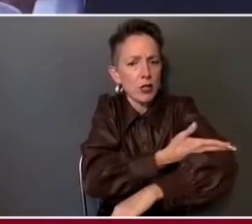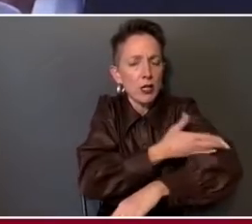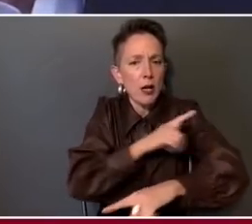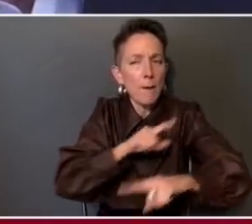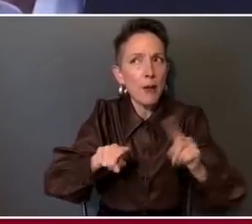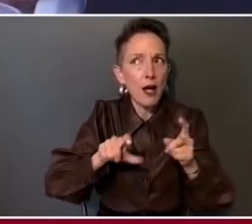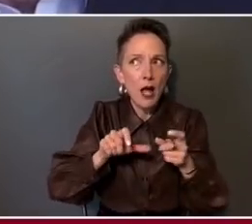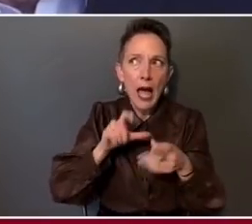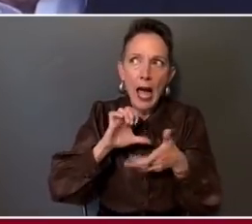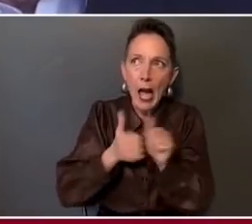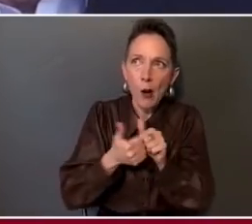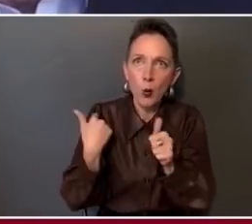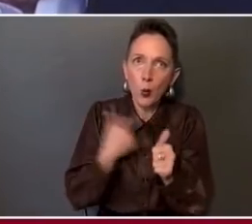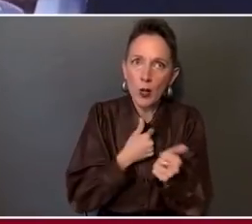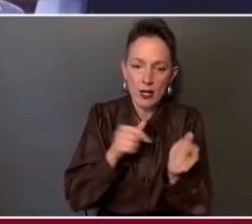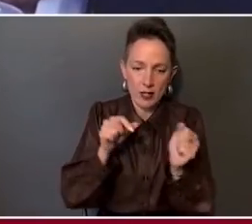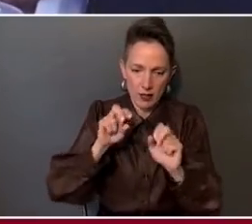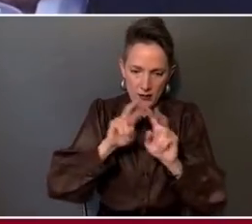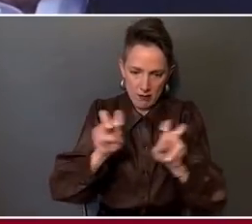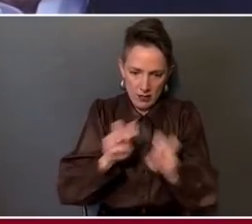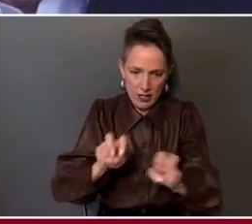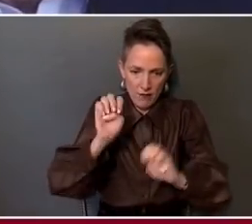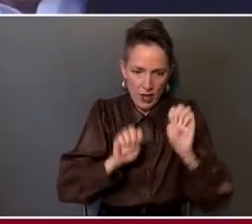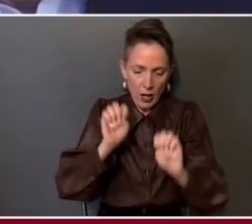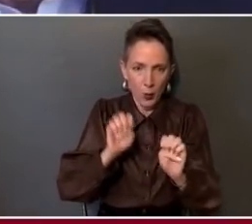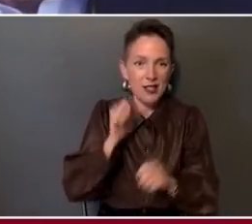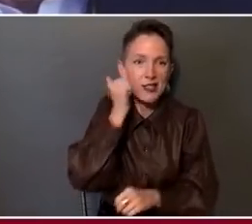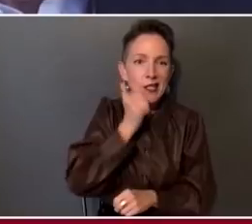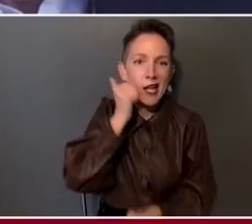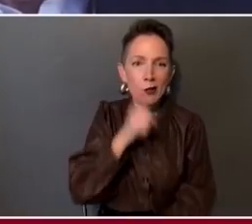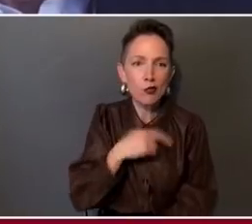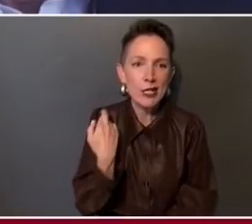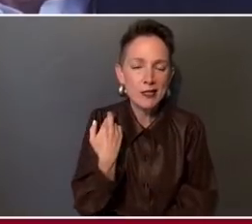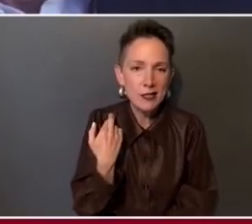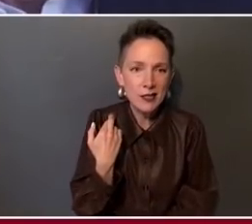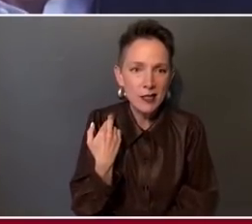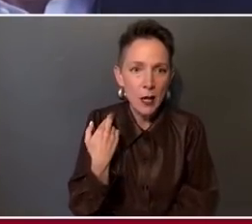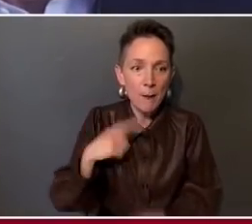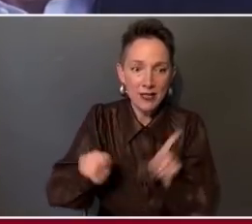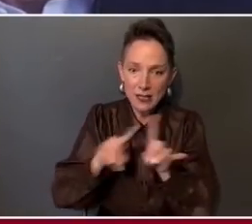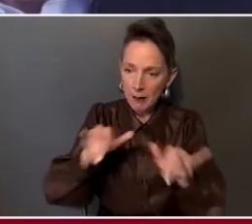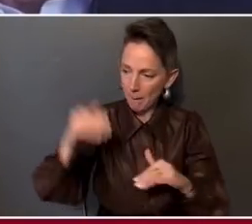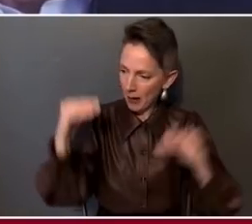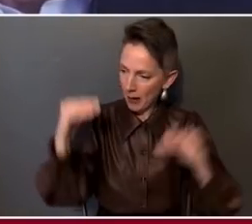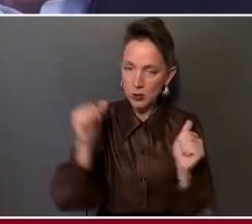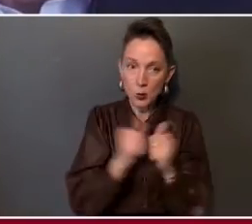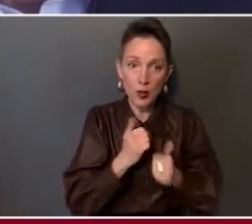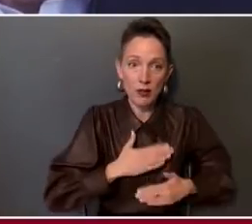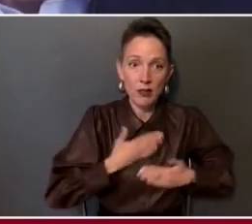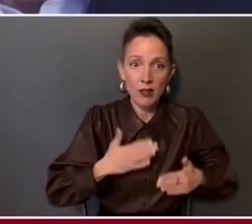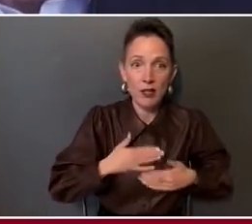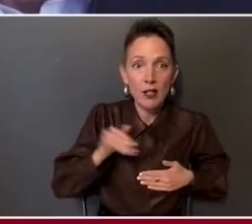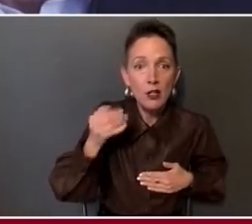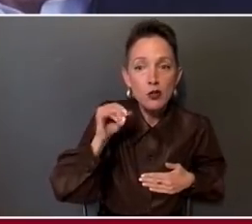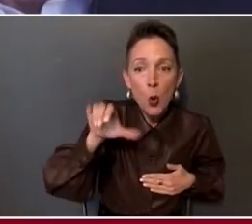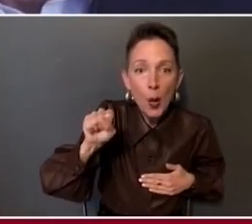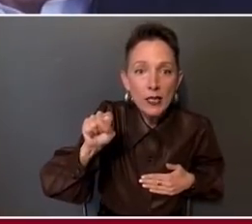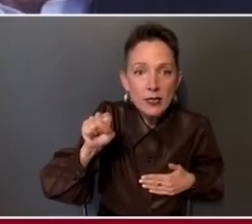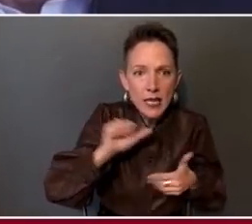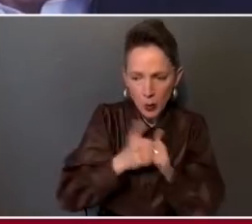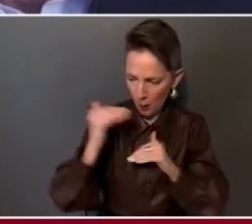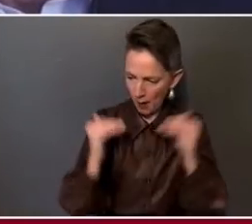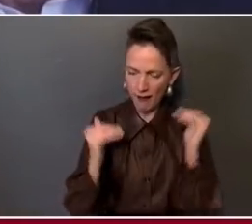daily risks. And I want to know how to offset them with the joys. You talk very movingly, and I appreciate when you do this, about